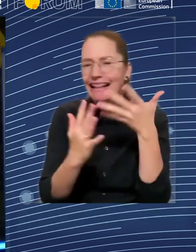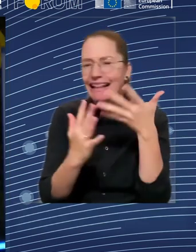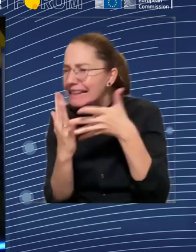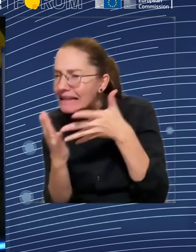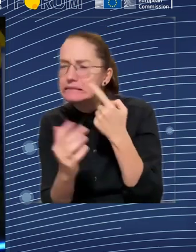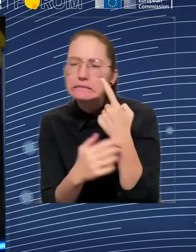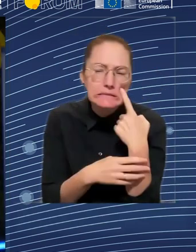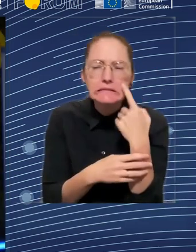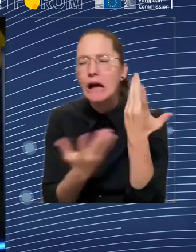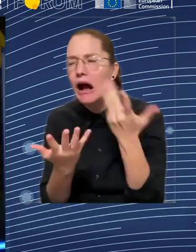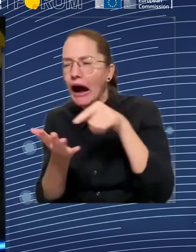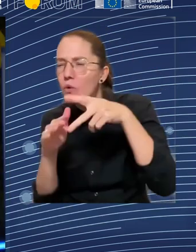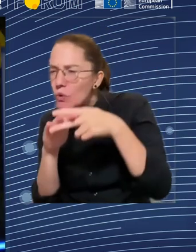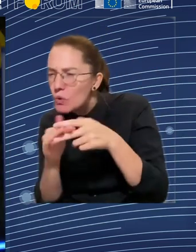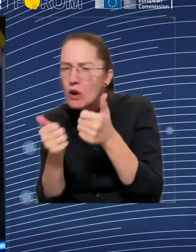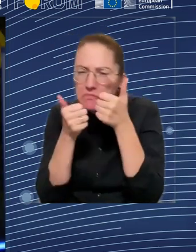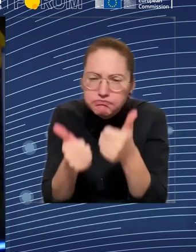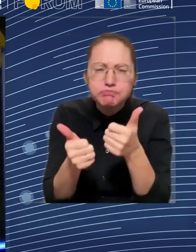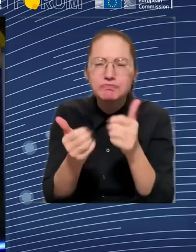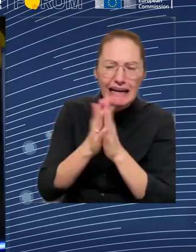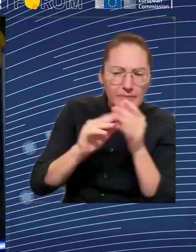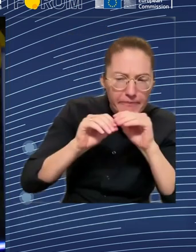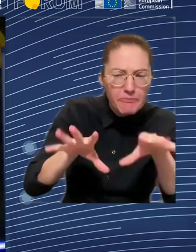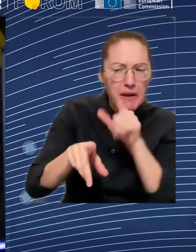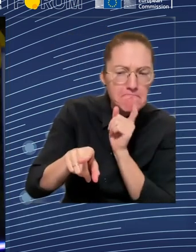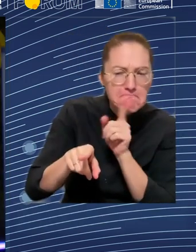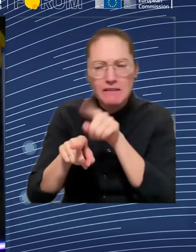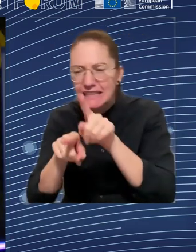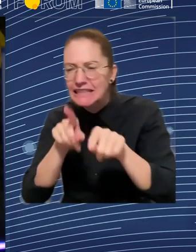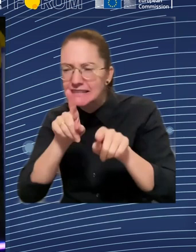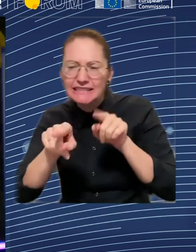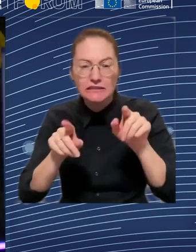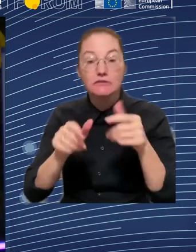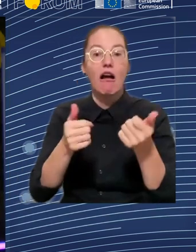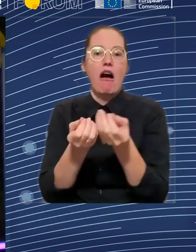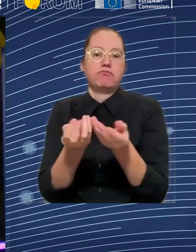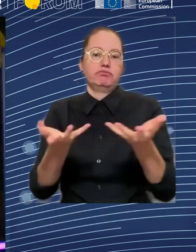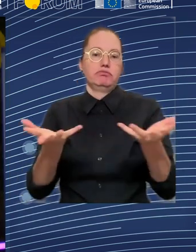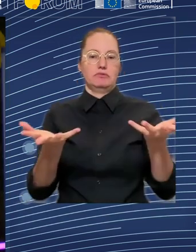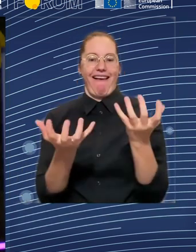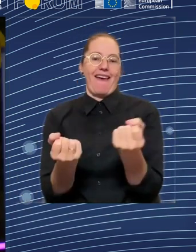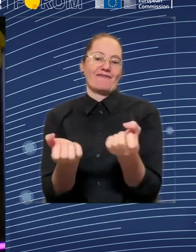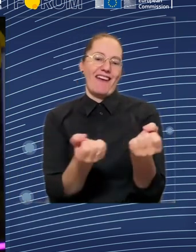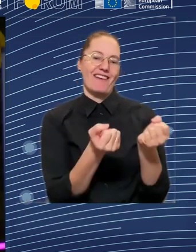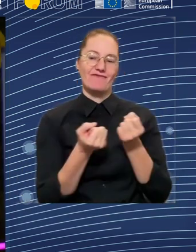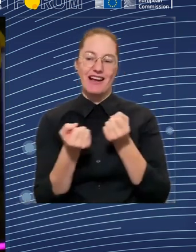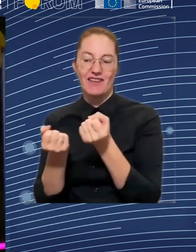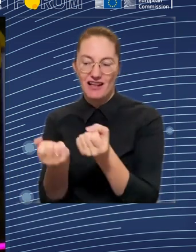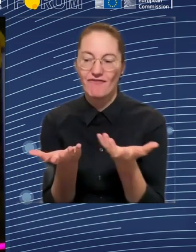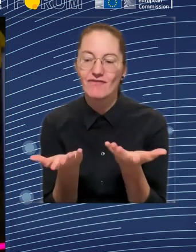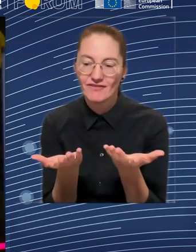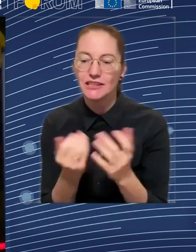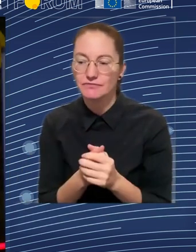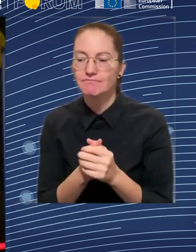actually have to acknowledge or to confess that we owe them a lot, because we need to provide them